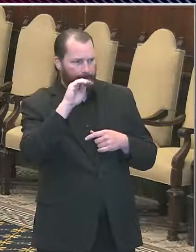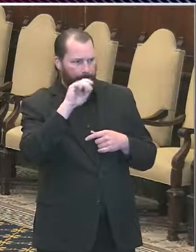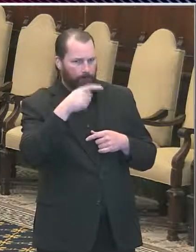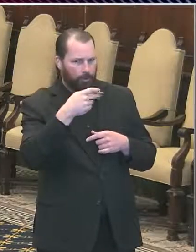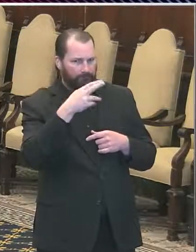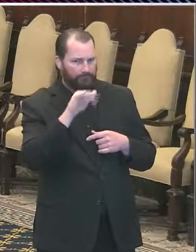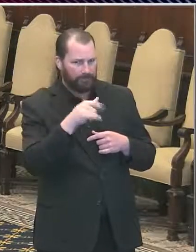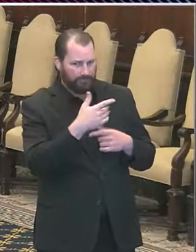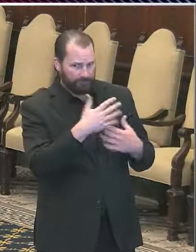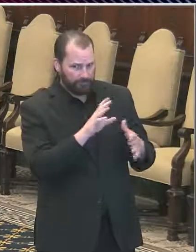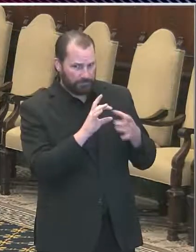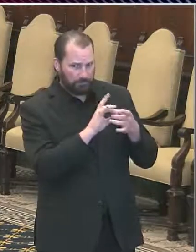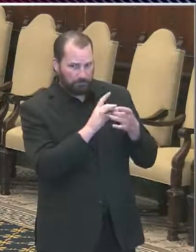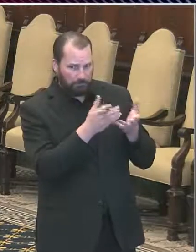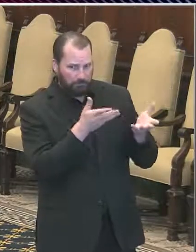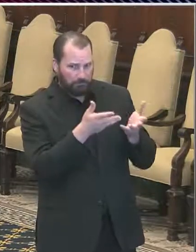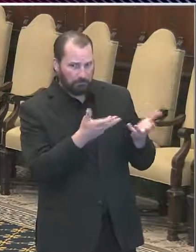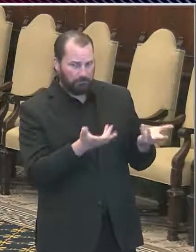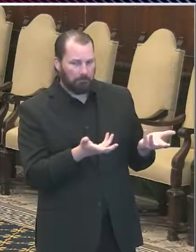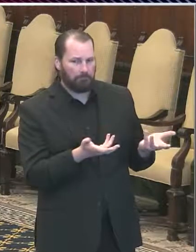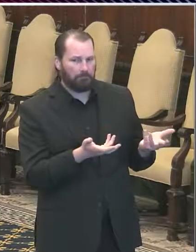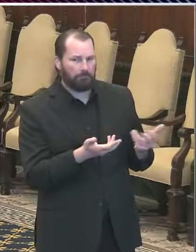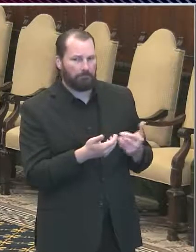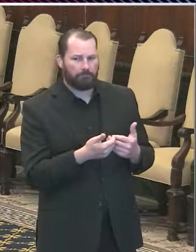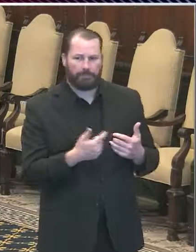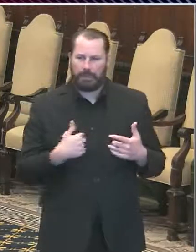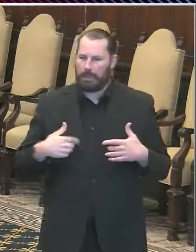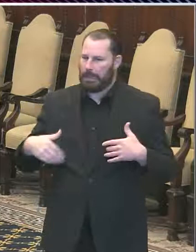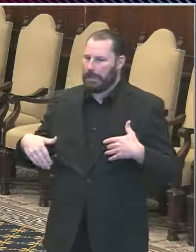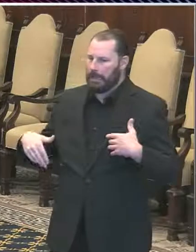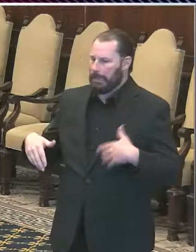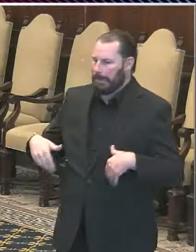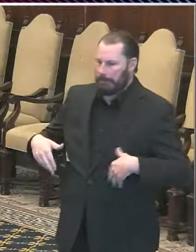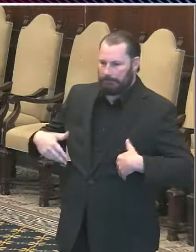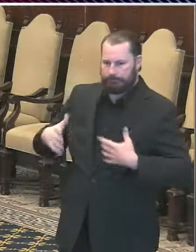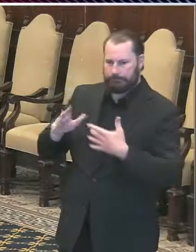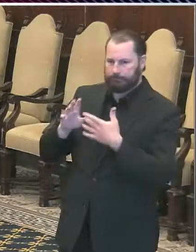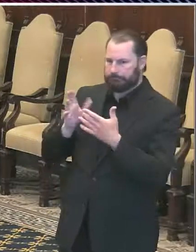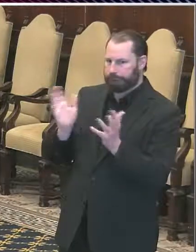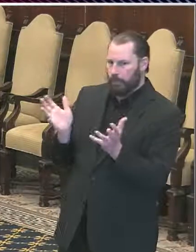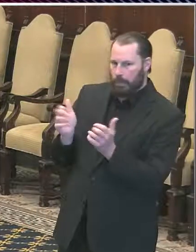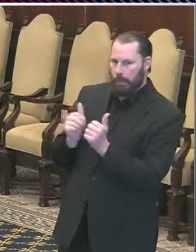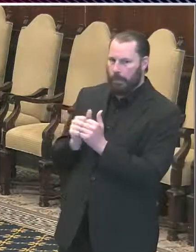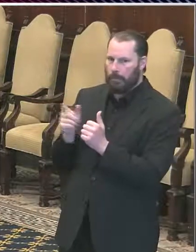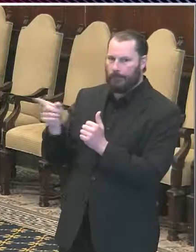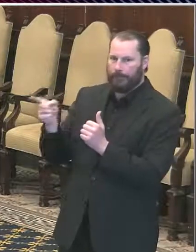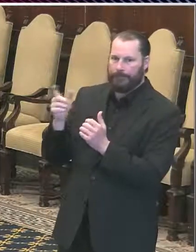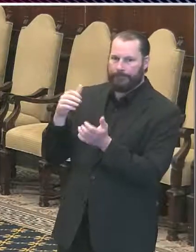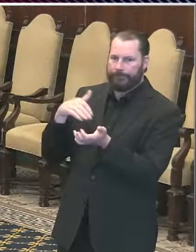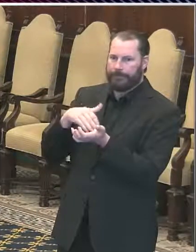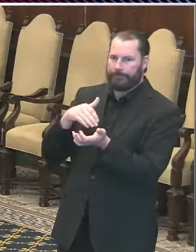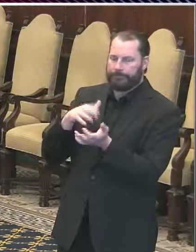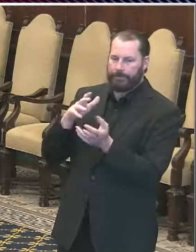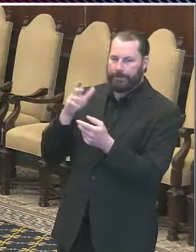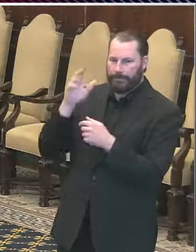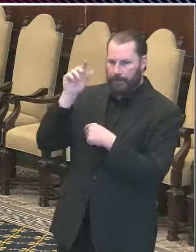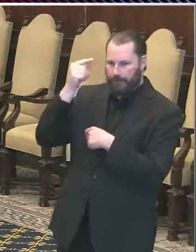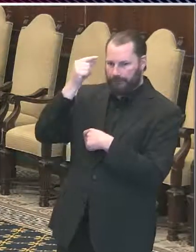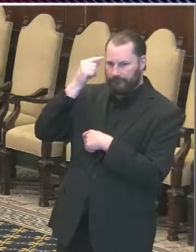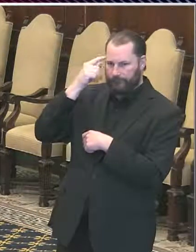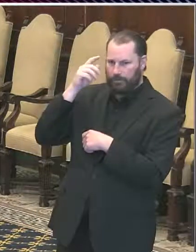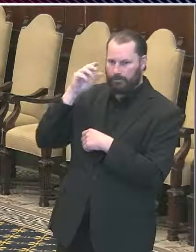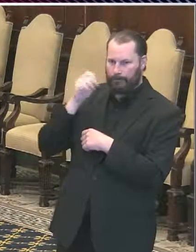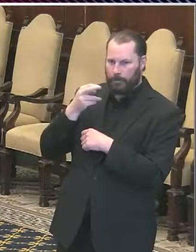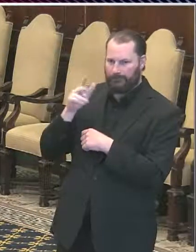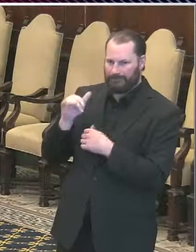is there any particular reason for that because we're dealing with our own governor and our own counties and our own issues